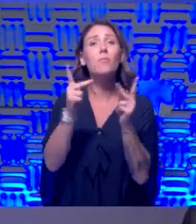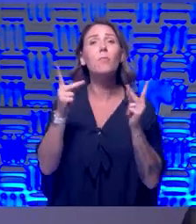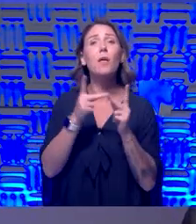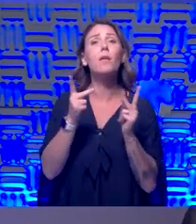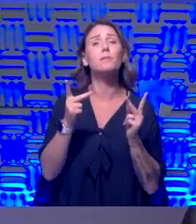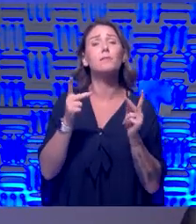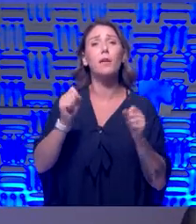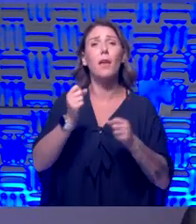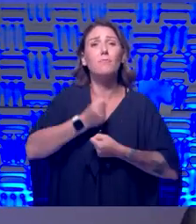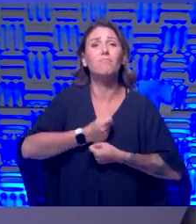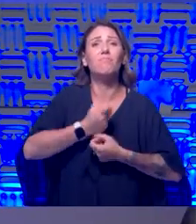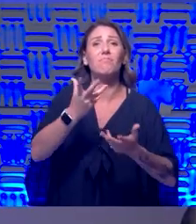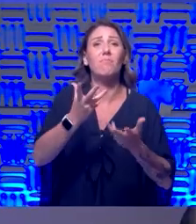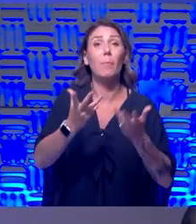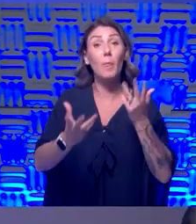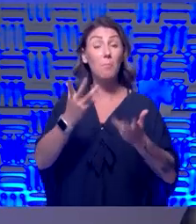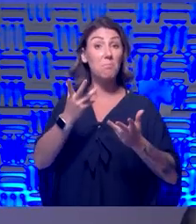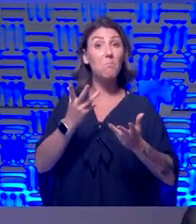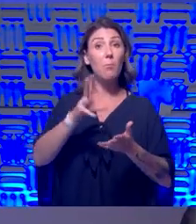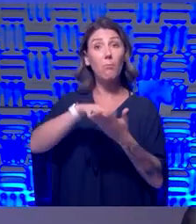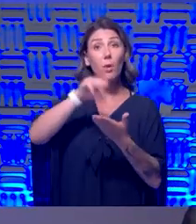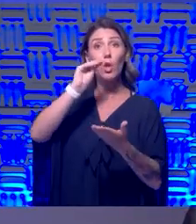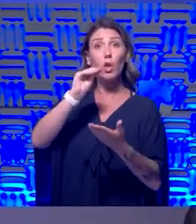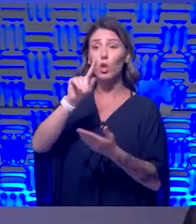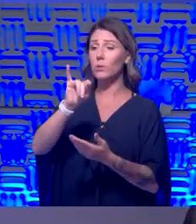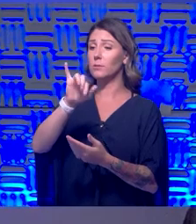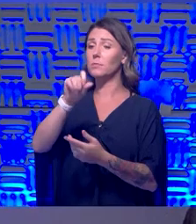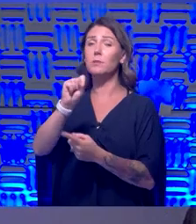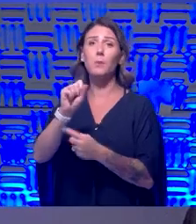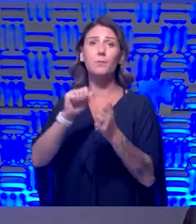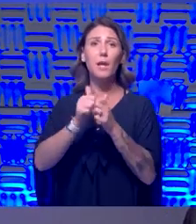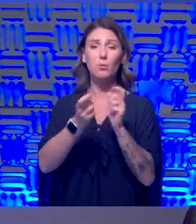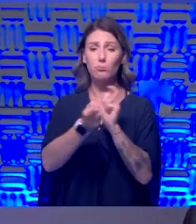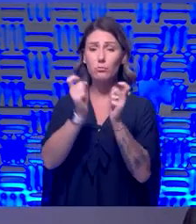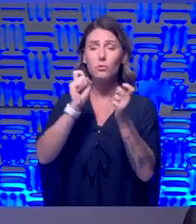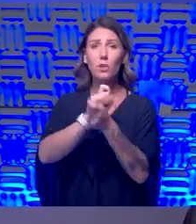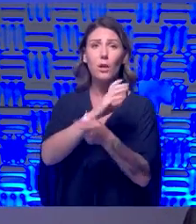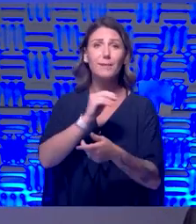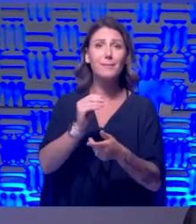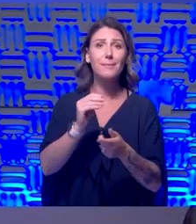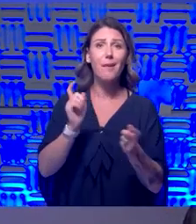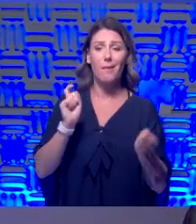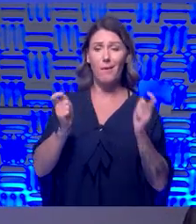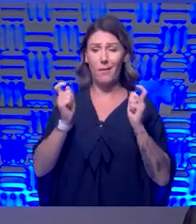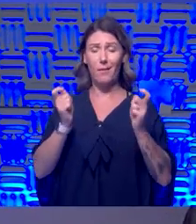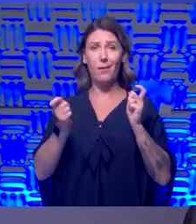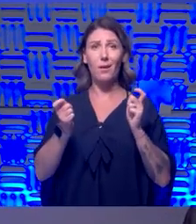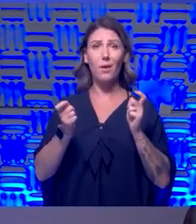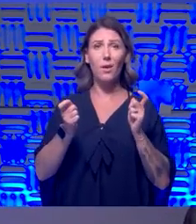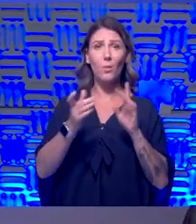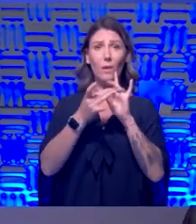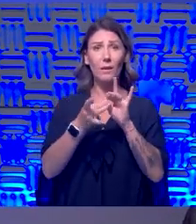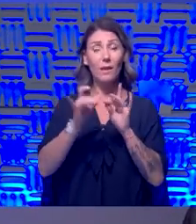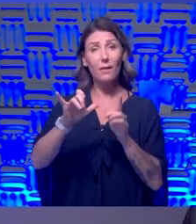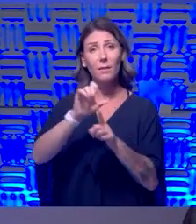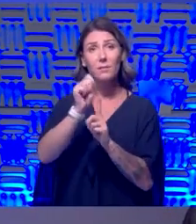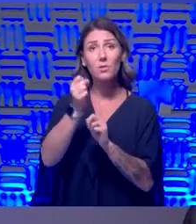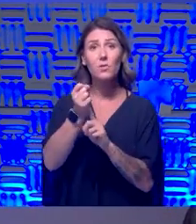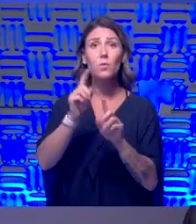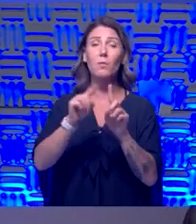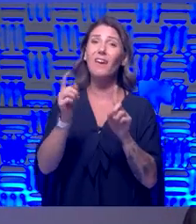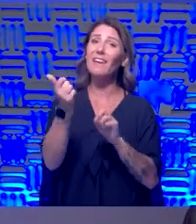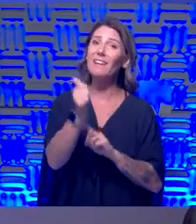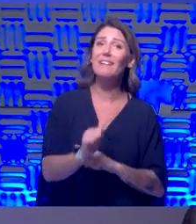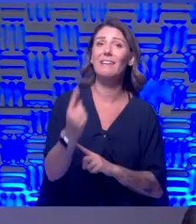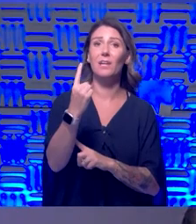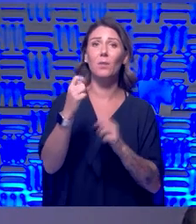some, some tips on how to adjust and adapt, uh, to, to that situation. Uh, but as far as anybody